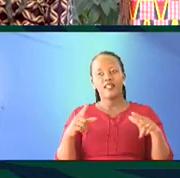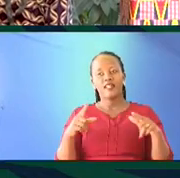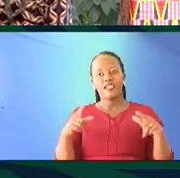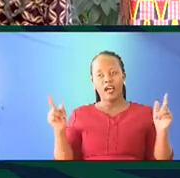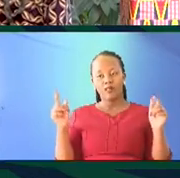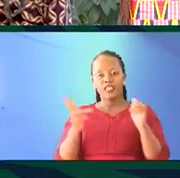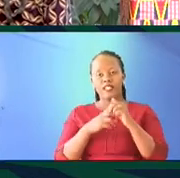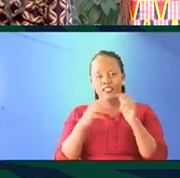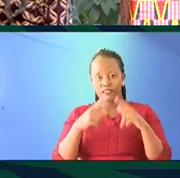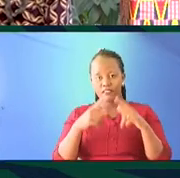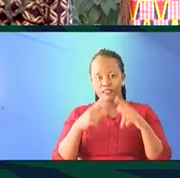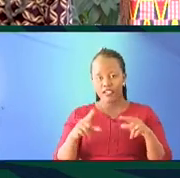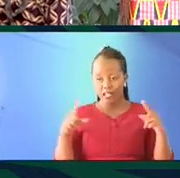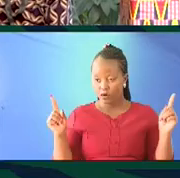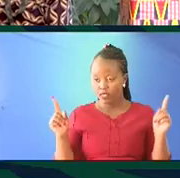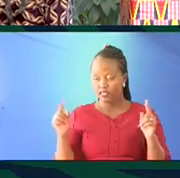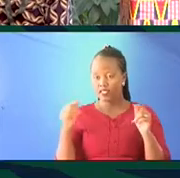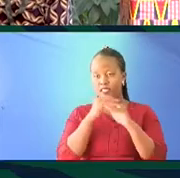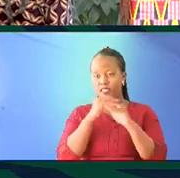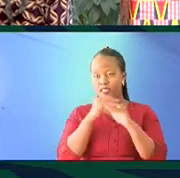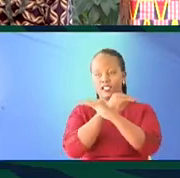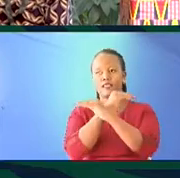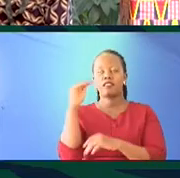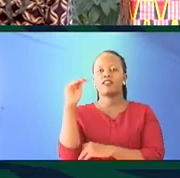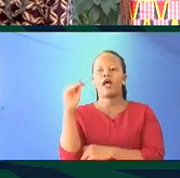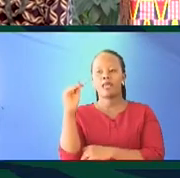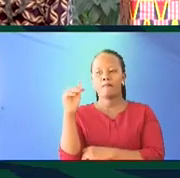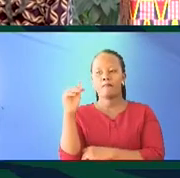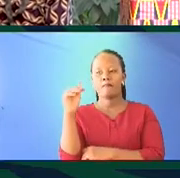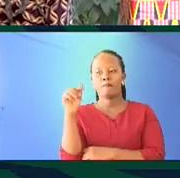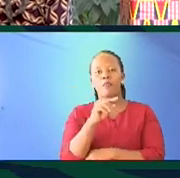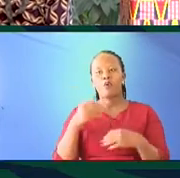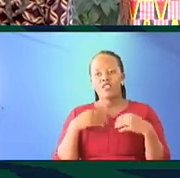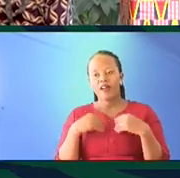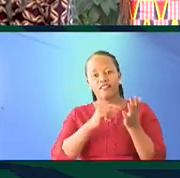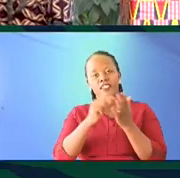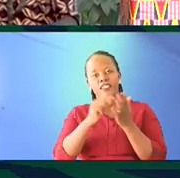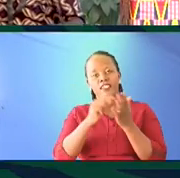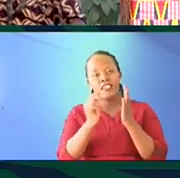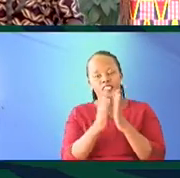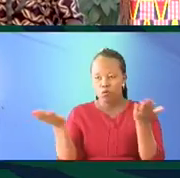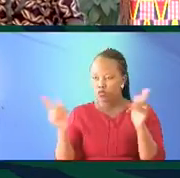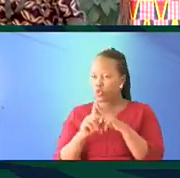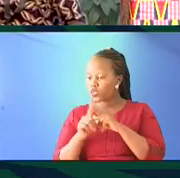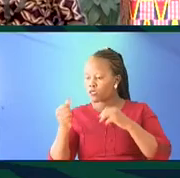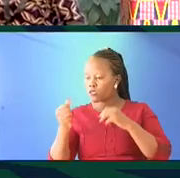seven languages in Zambia. We have done books in Kenya, Rwanda.